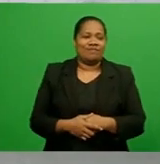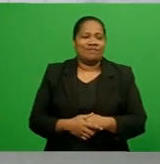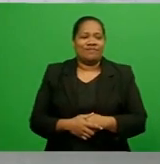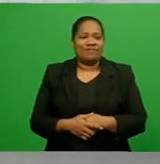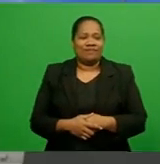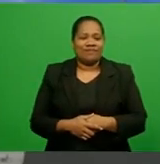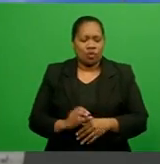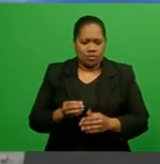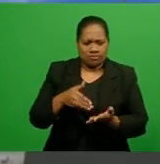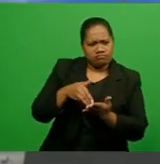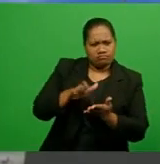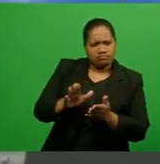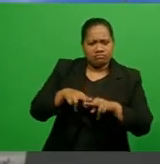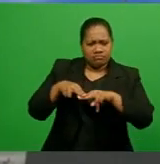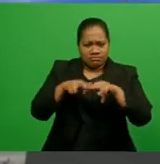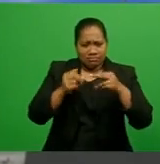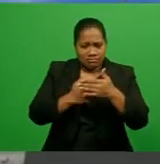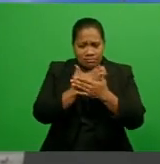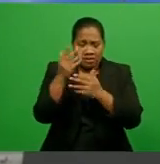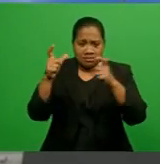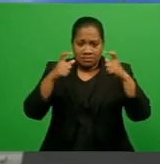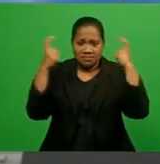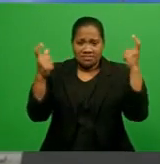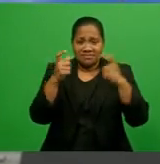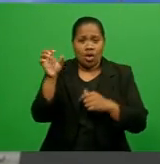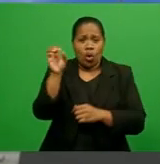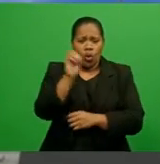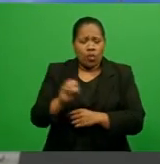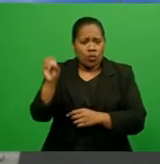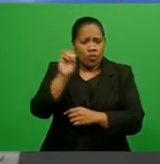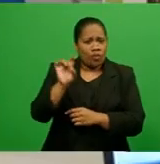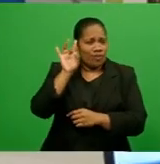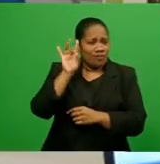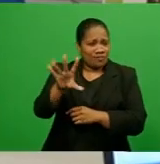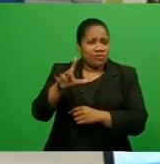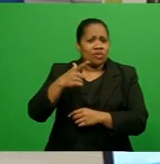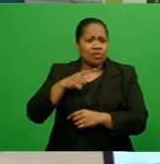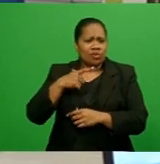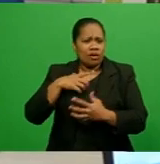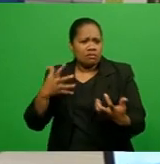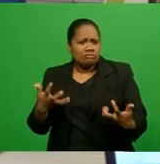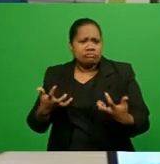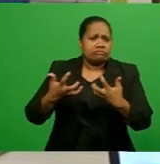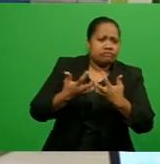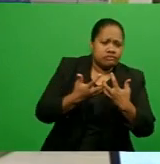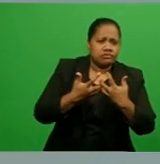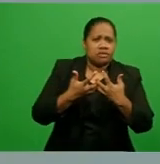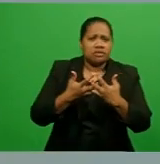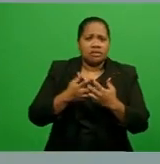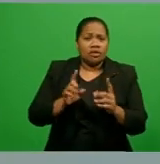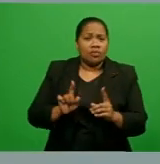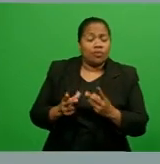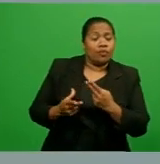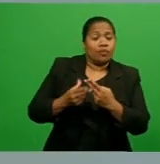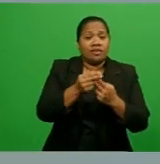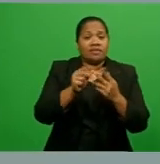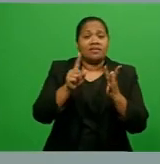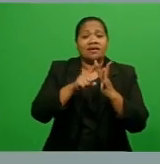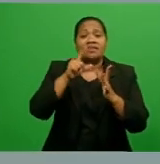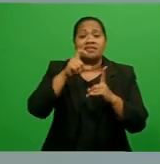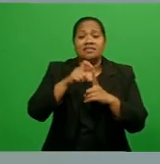mark the Fiji Day celebrations on October 10th as it coincides with the court's IDC final. Apenisa Wagrandovu,